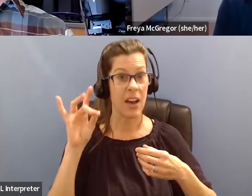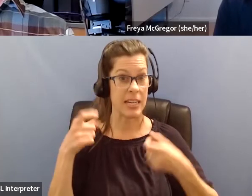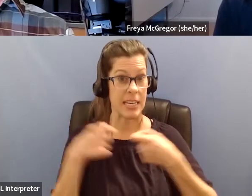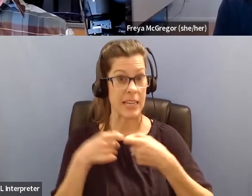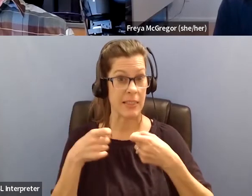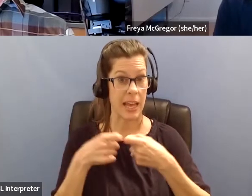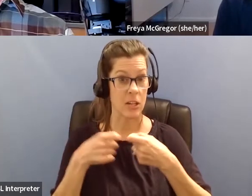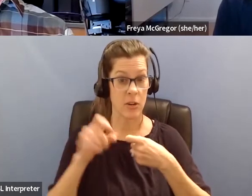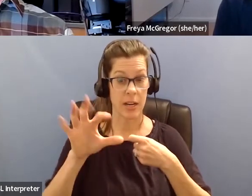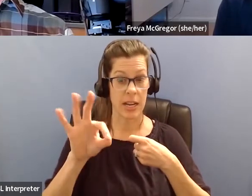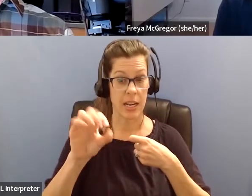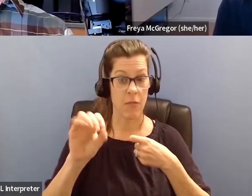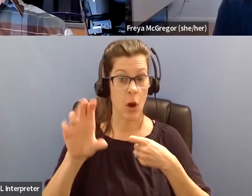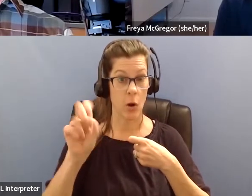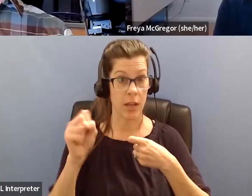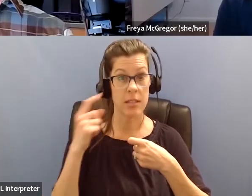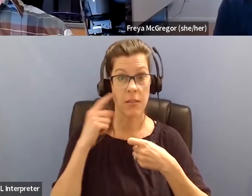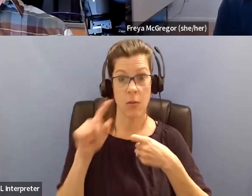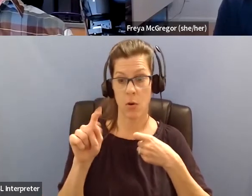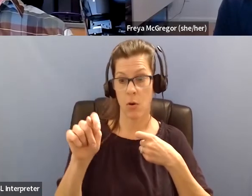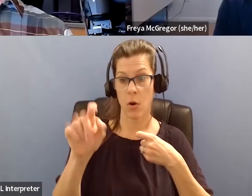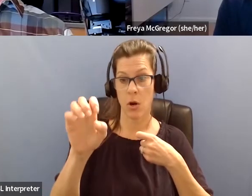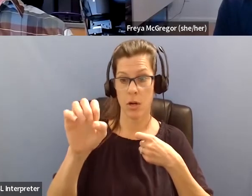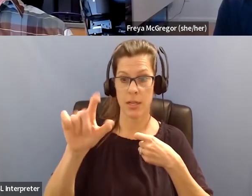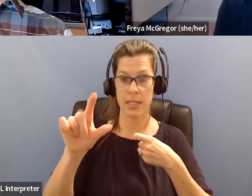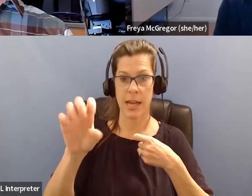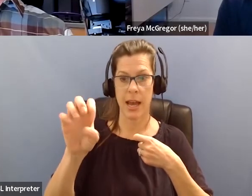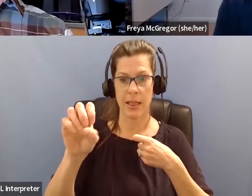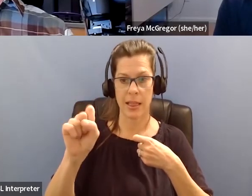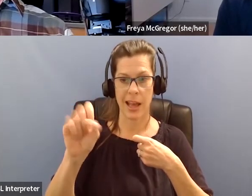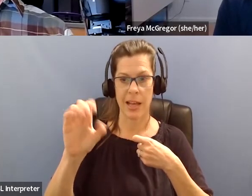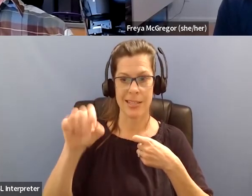But obviously, you can't, you know, there's no way to mount it to the binoculars.